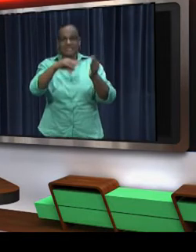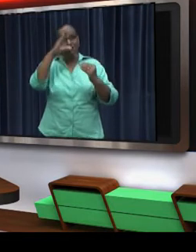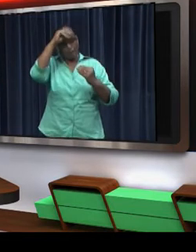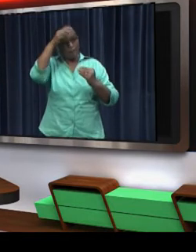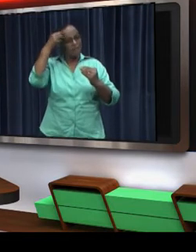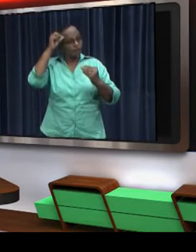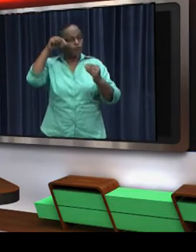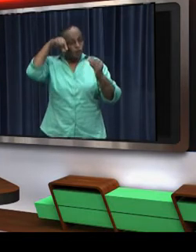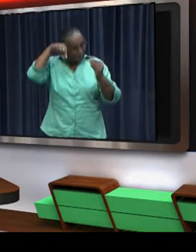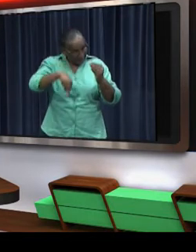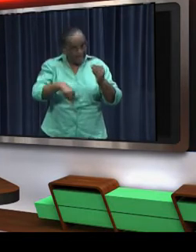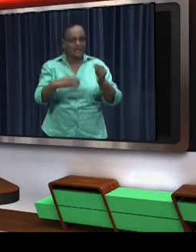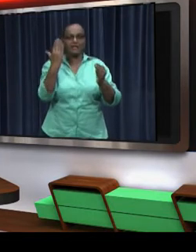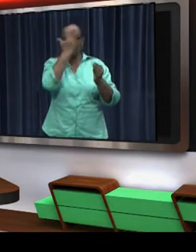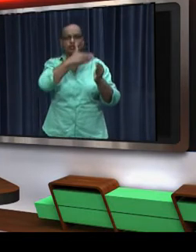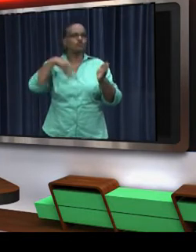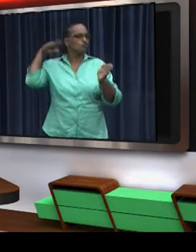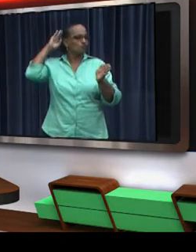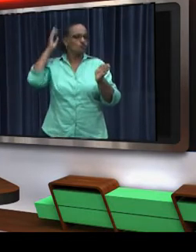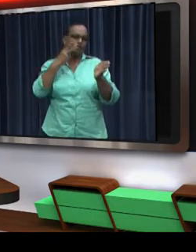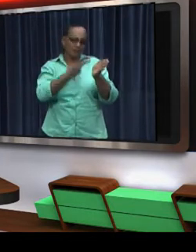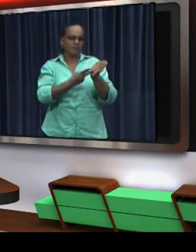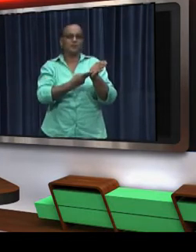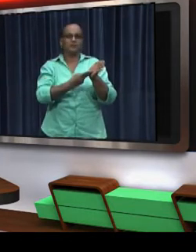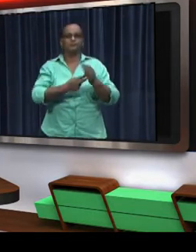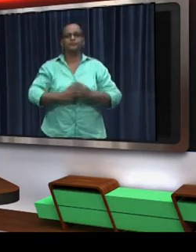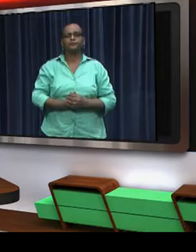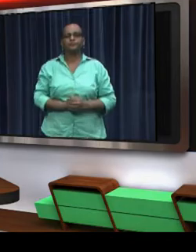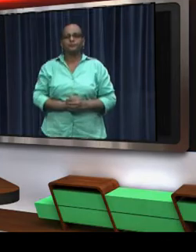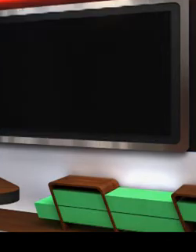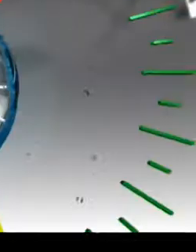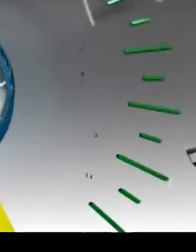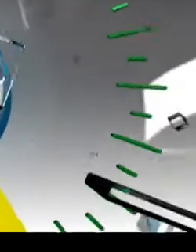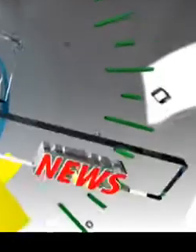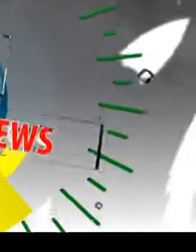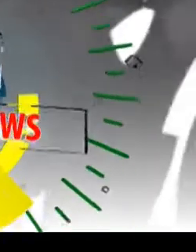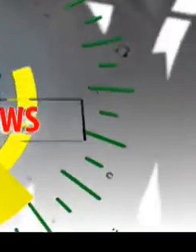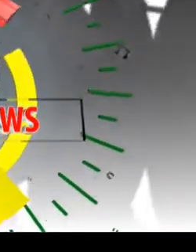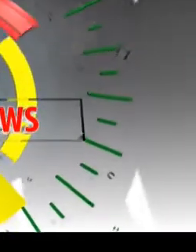insight into the status of men and women in Suriname.